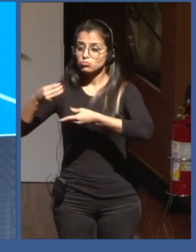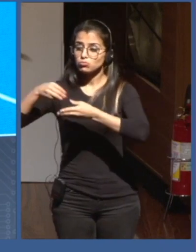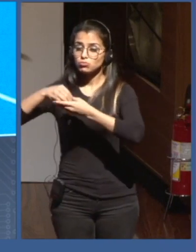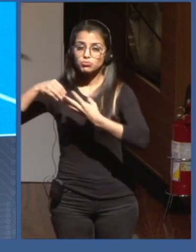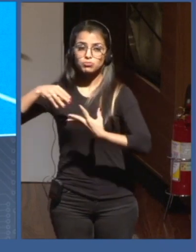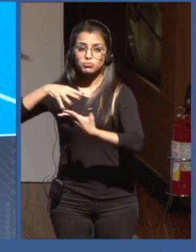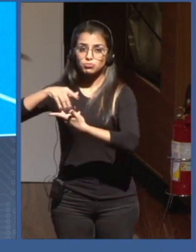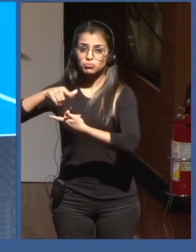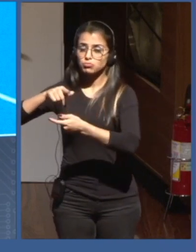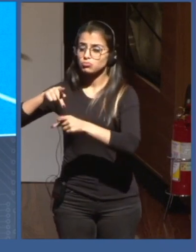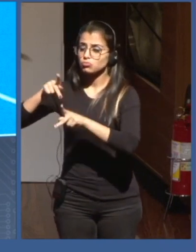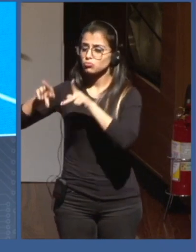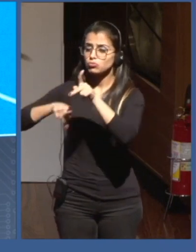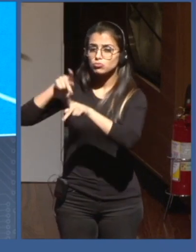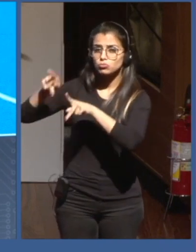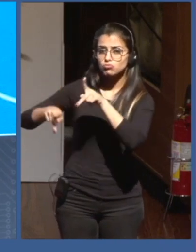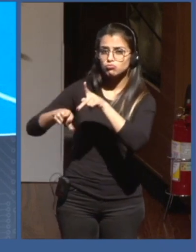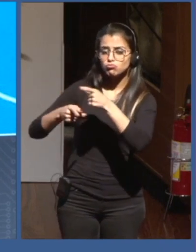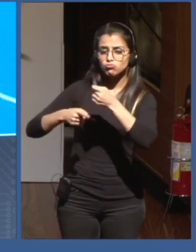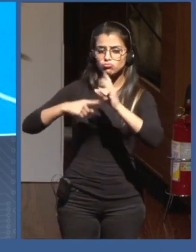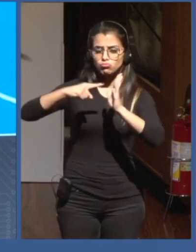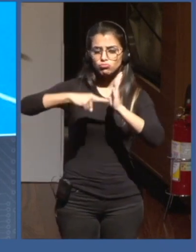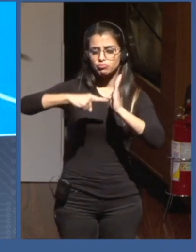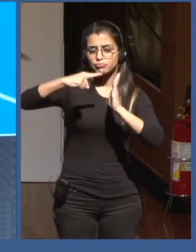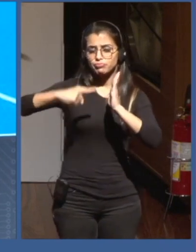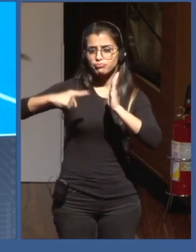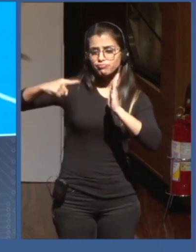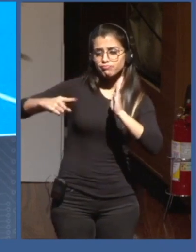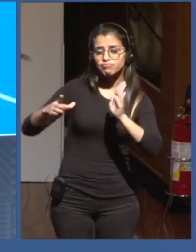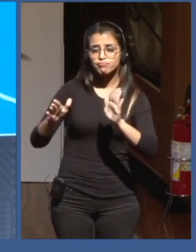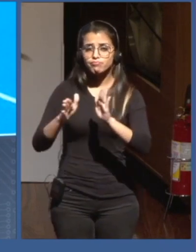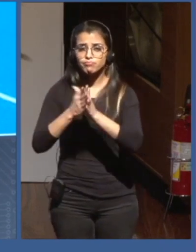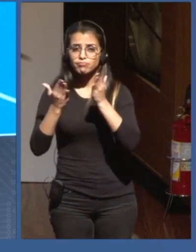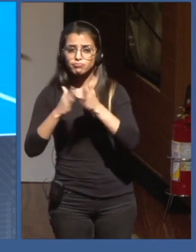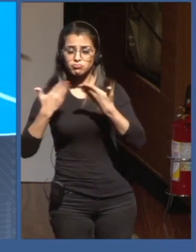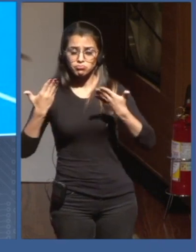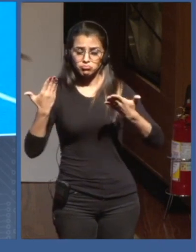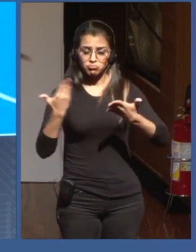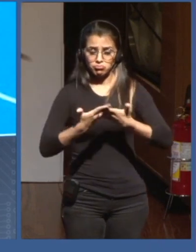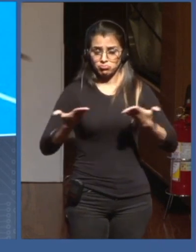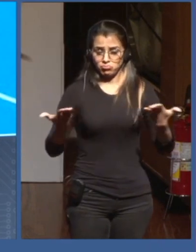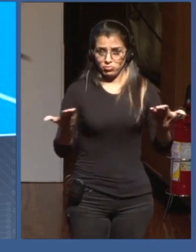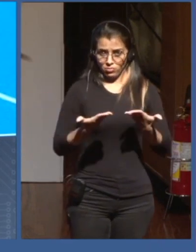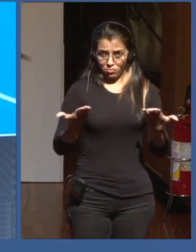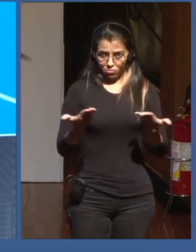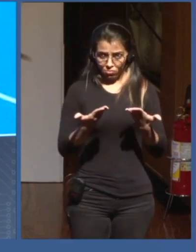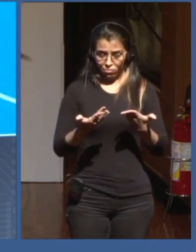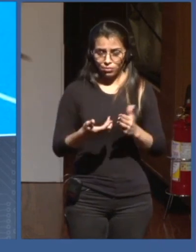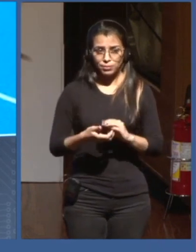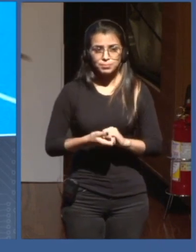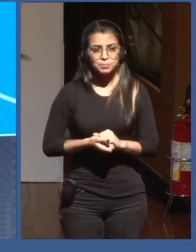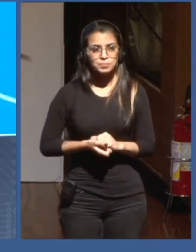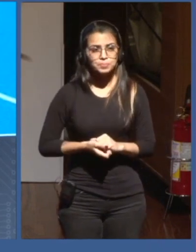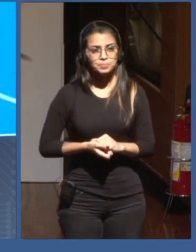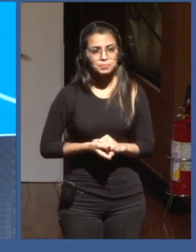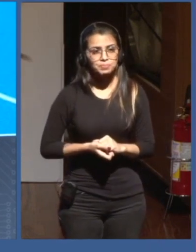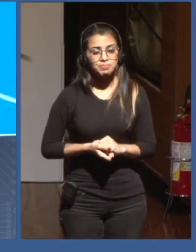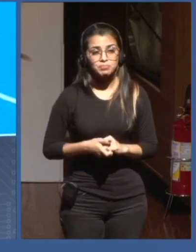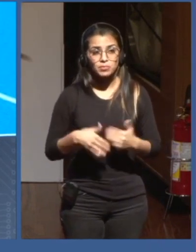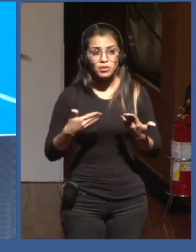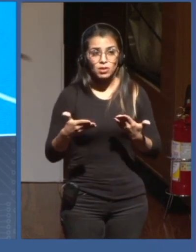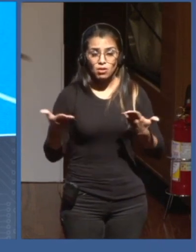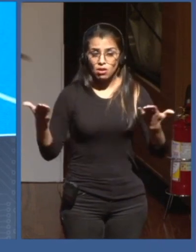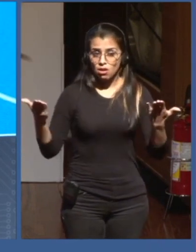level in these different regions in real time? And so, this is sort of, like, the technological part. Everything, of course,